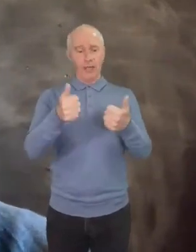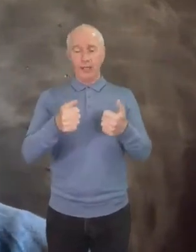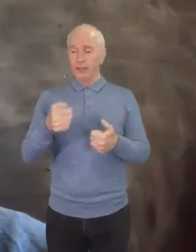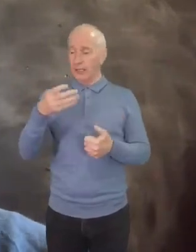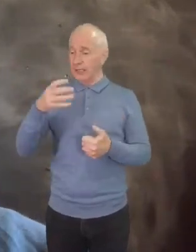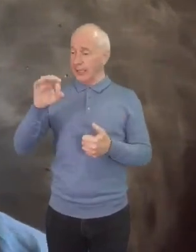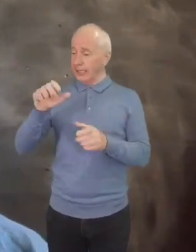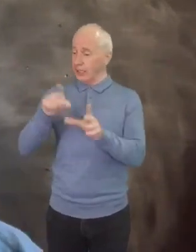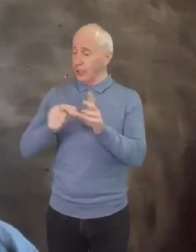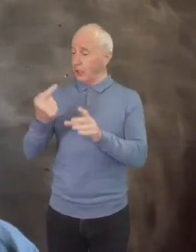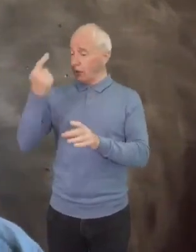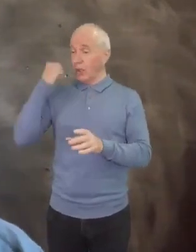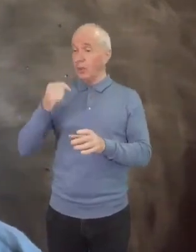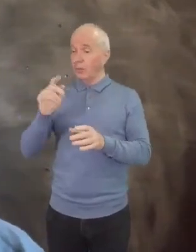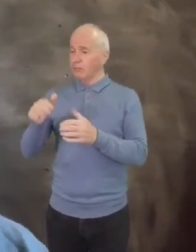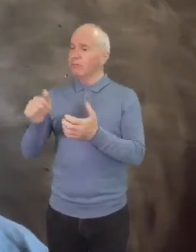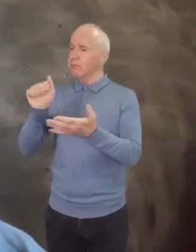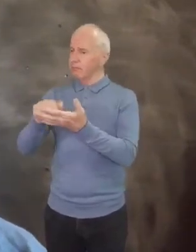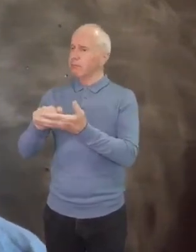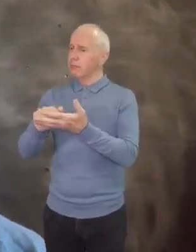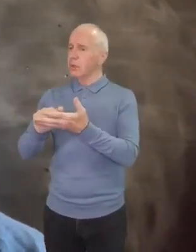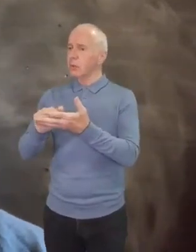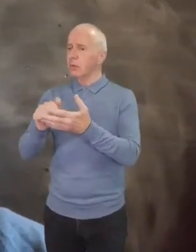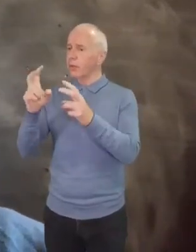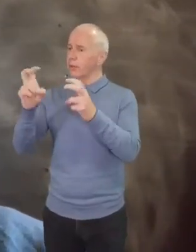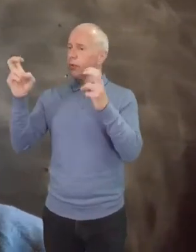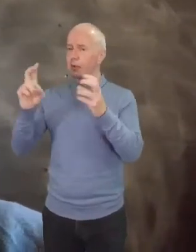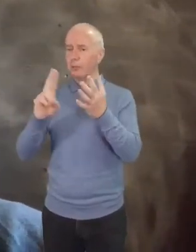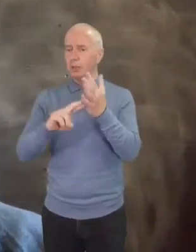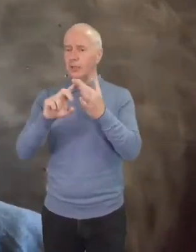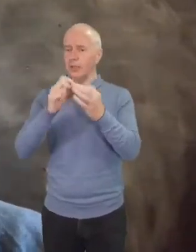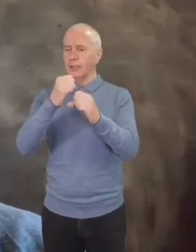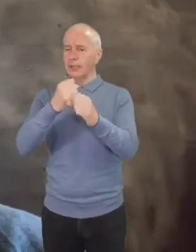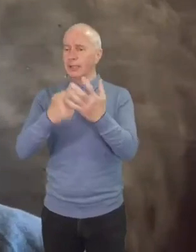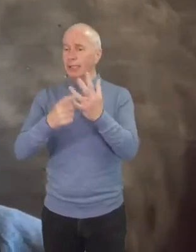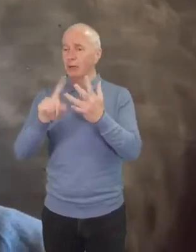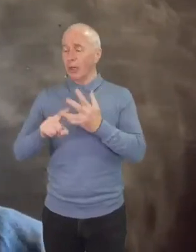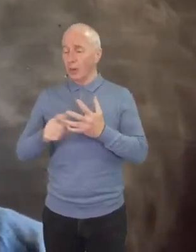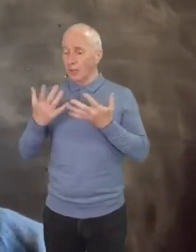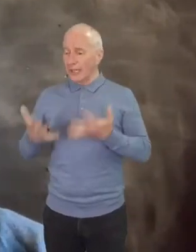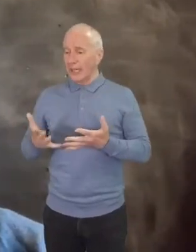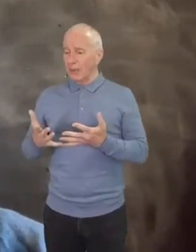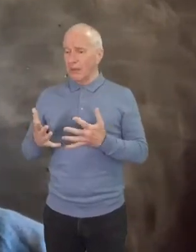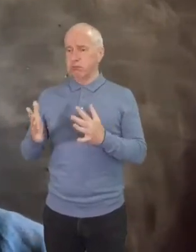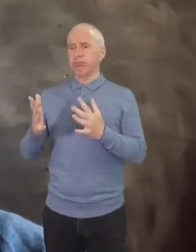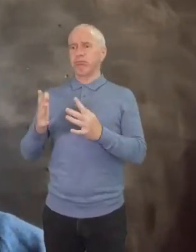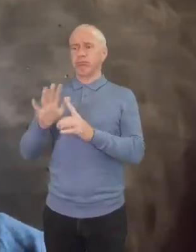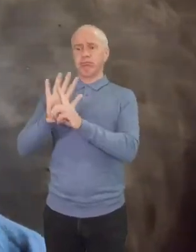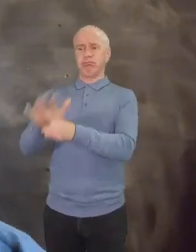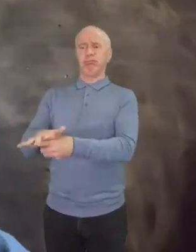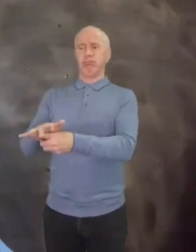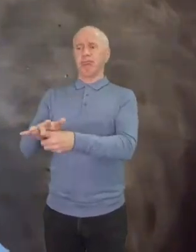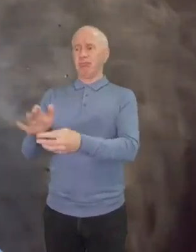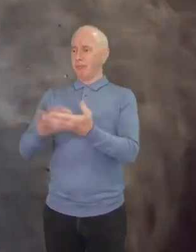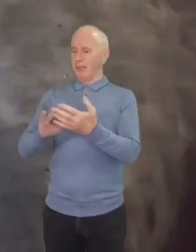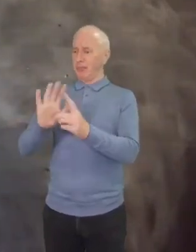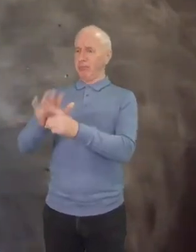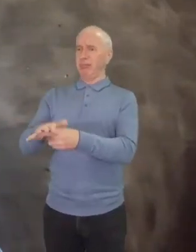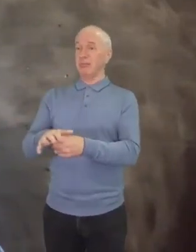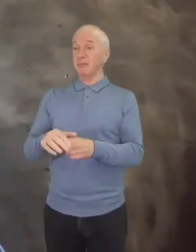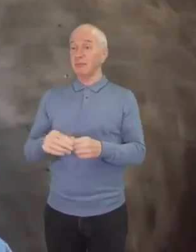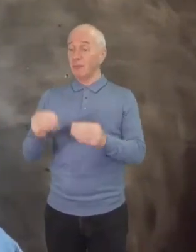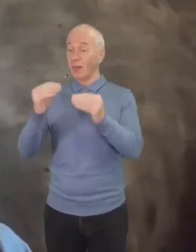ago, it was appropriate to use the term negro, whilst now it's actually derogatory. The term black